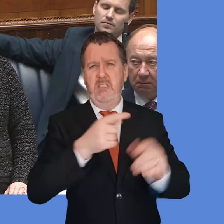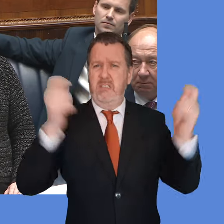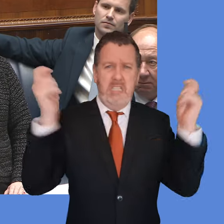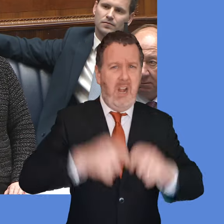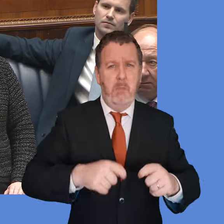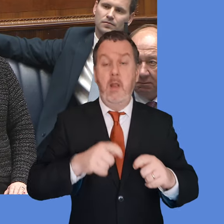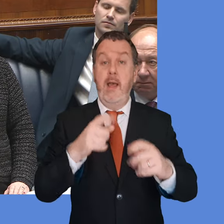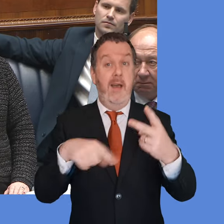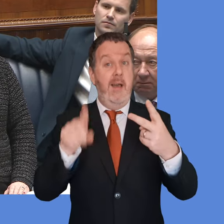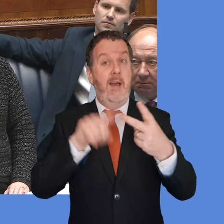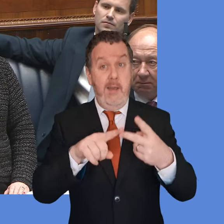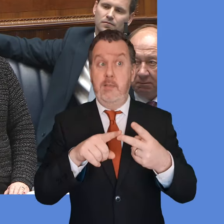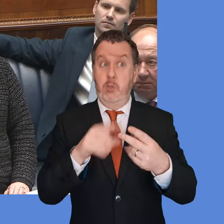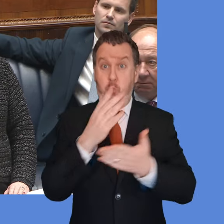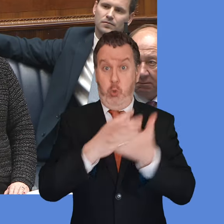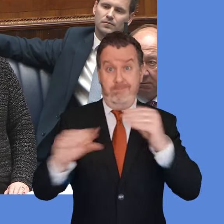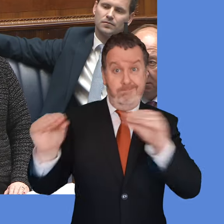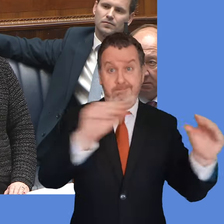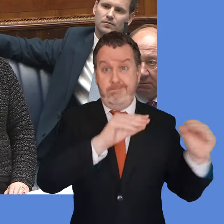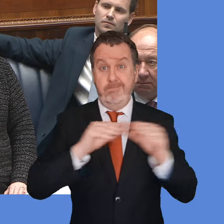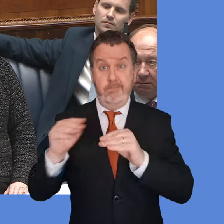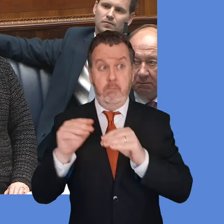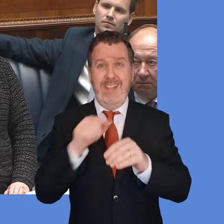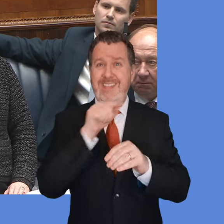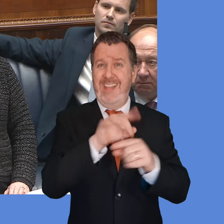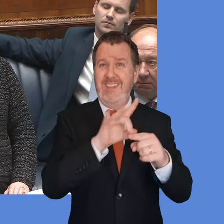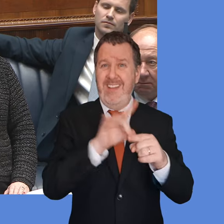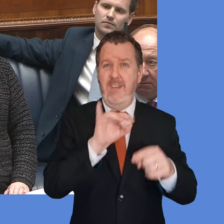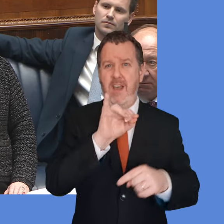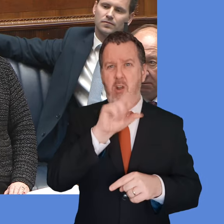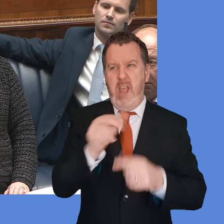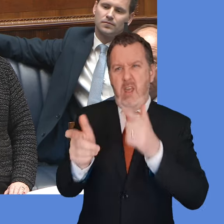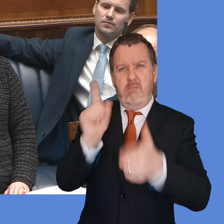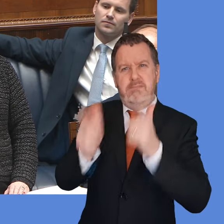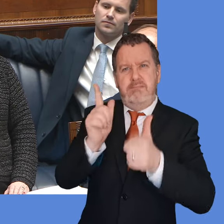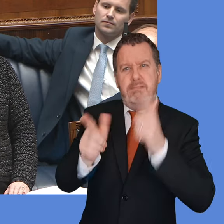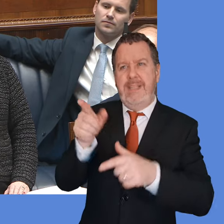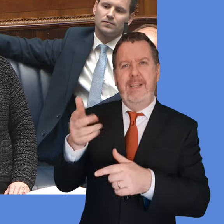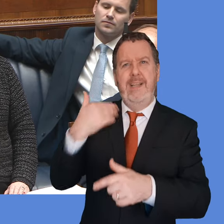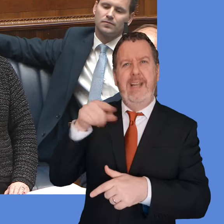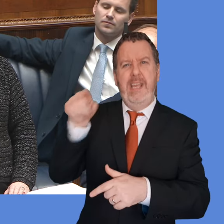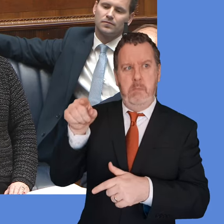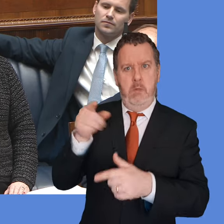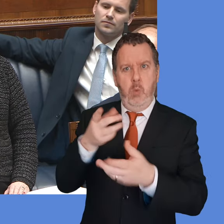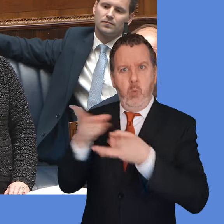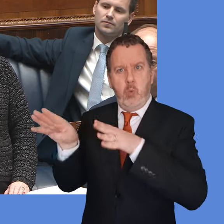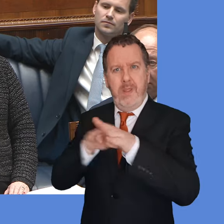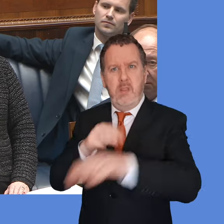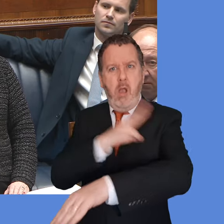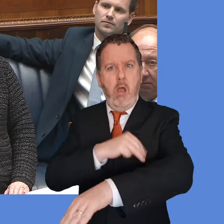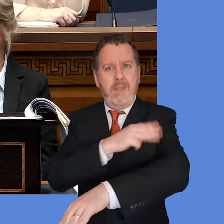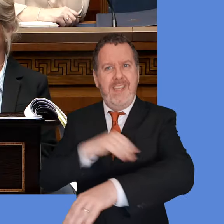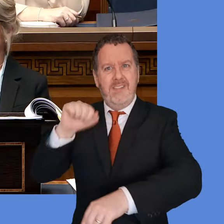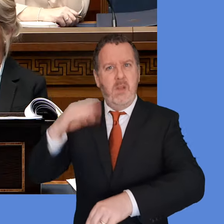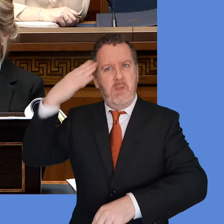allegations of collusion with the Garda in relation to the death of Ian Sproul. Will the First Minister use her